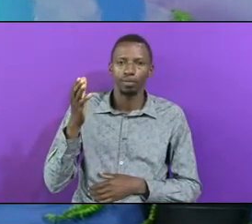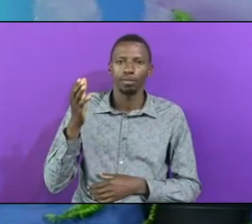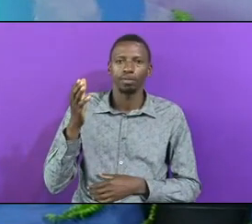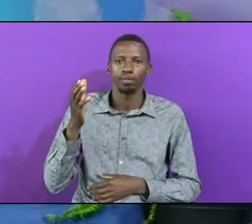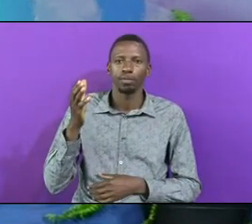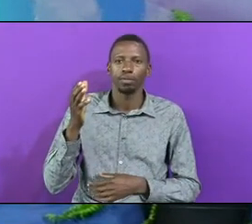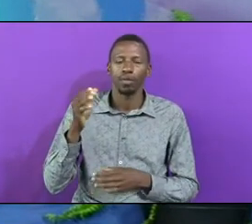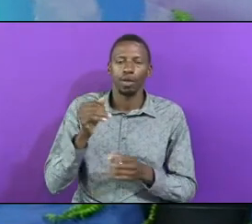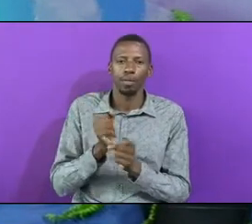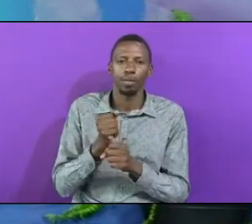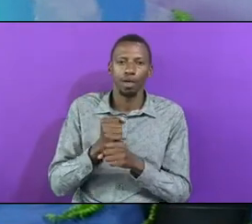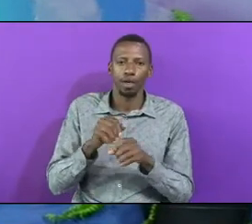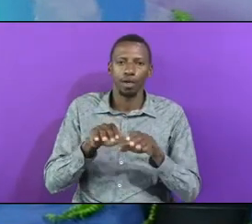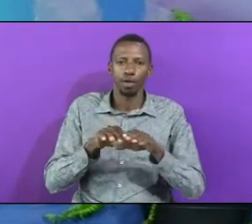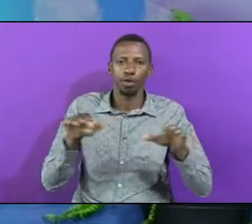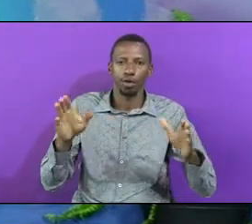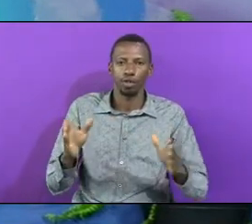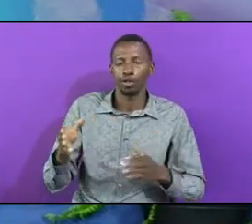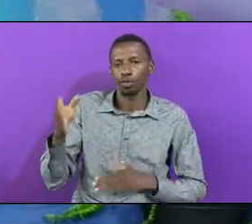See